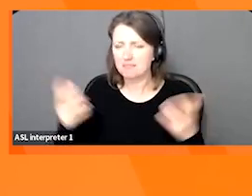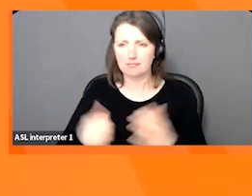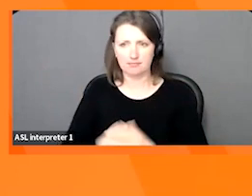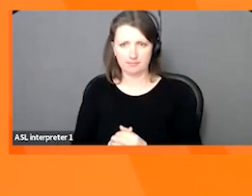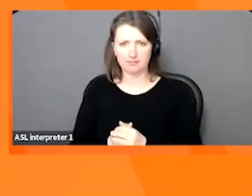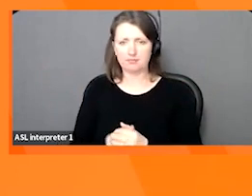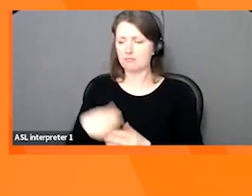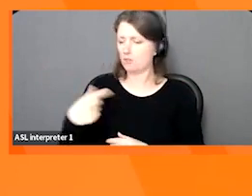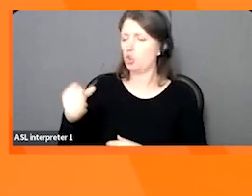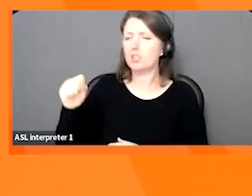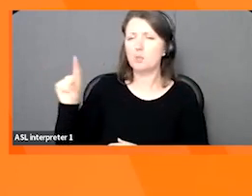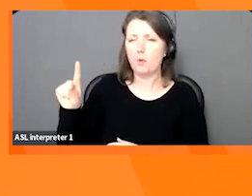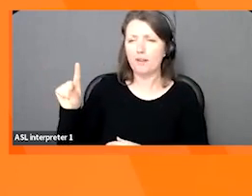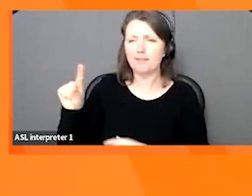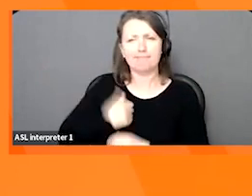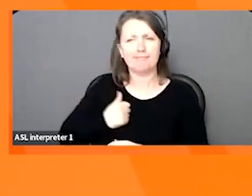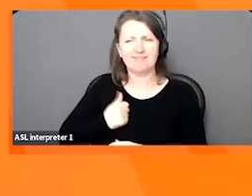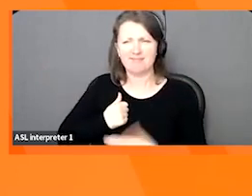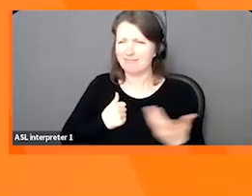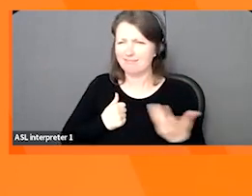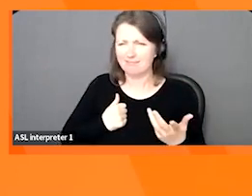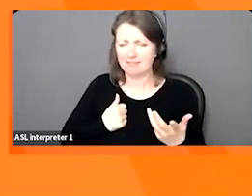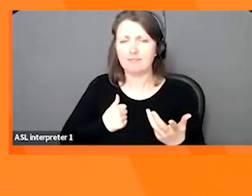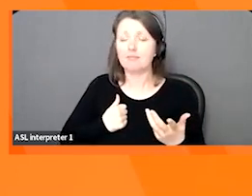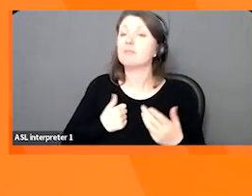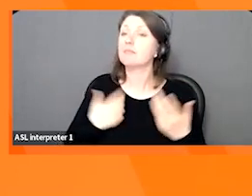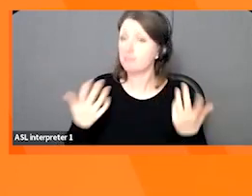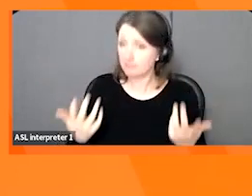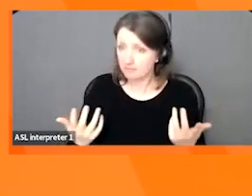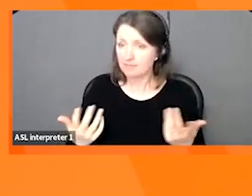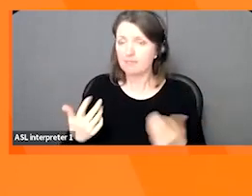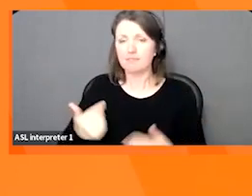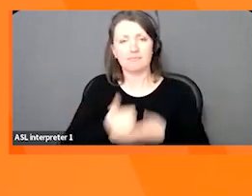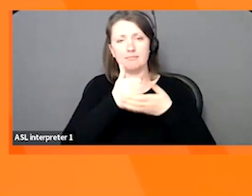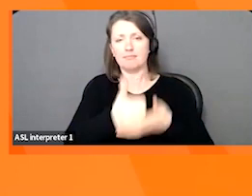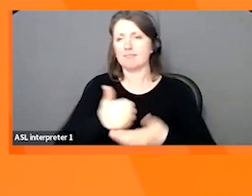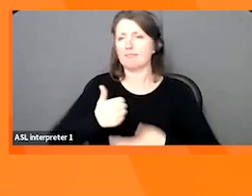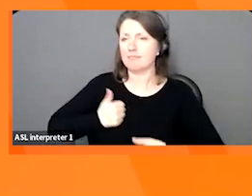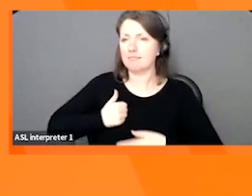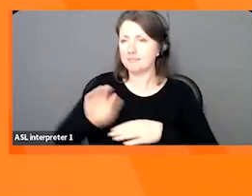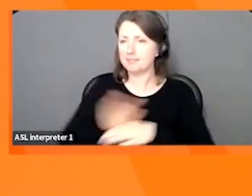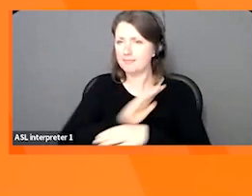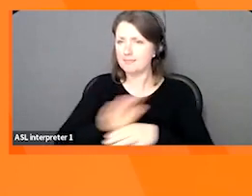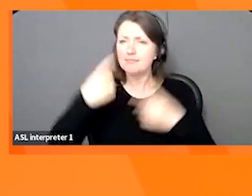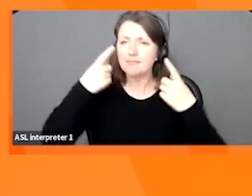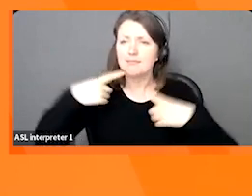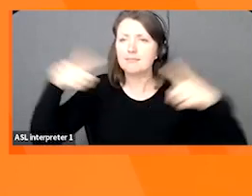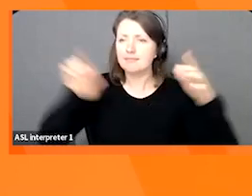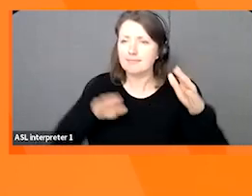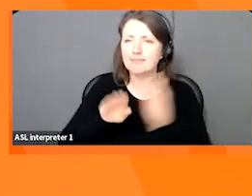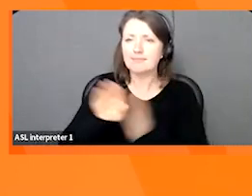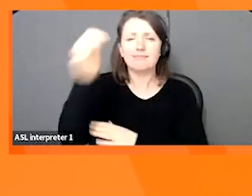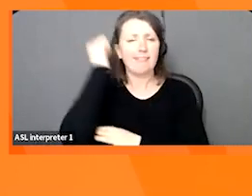Who is GS1 Canada? GS1 Canada helps Canadian businesses succeed every day and